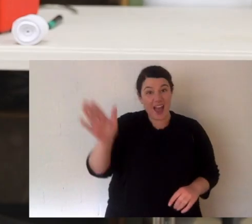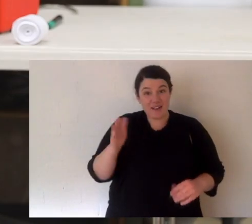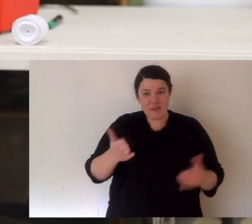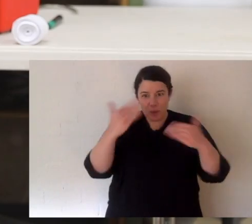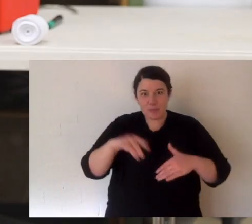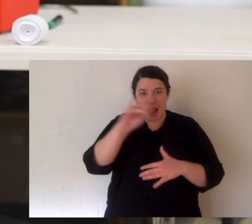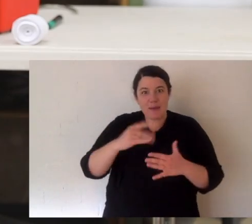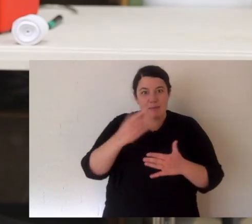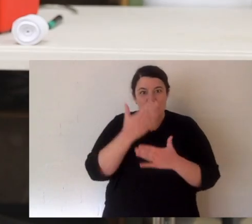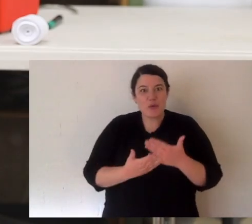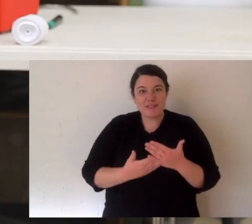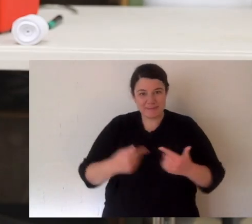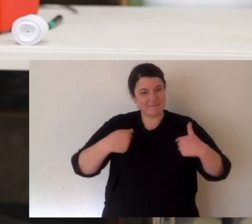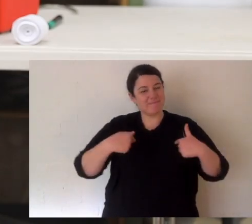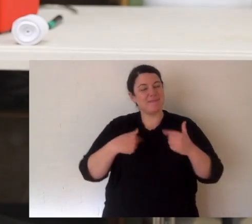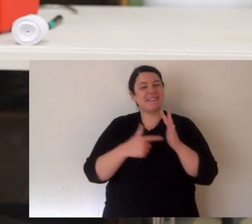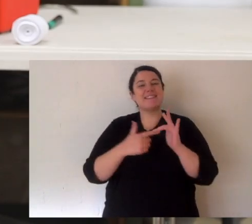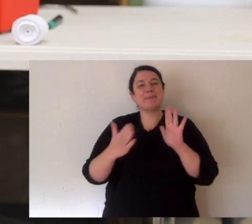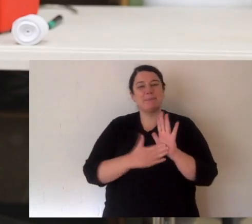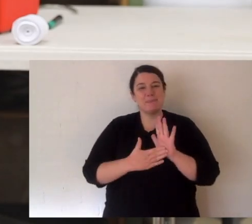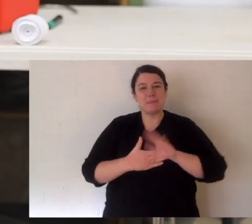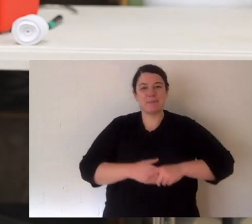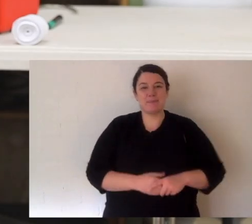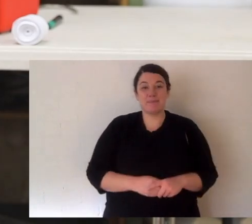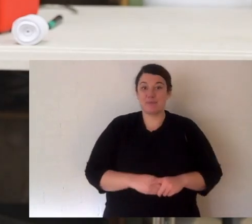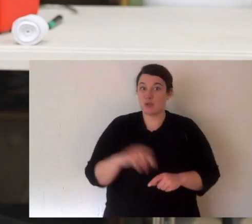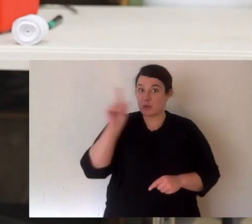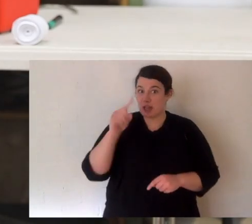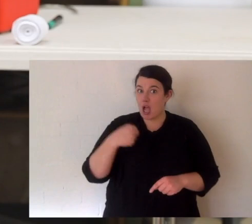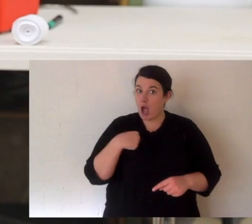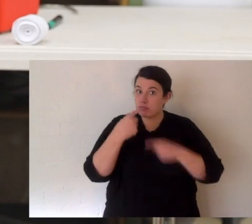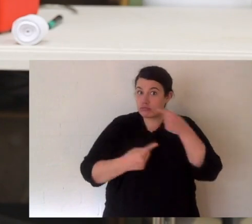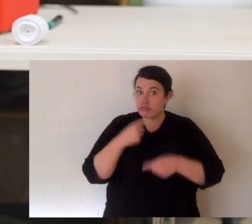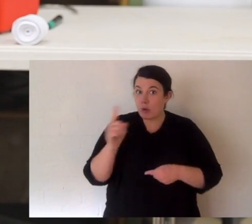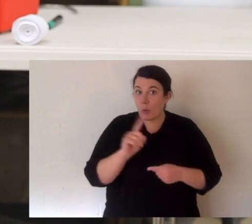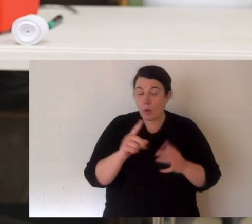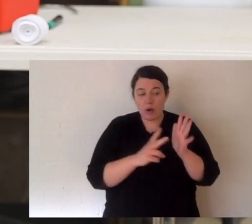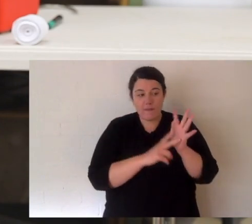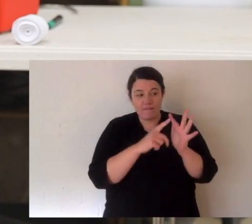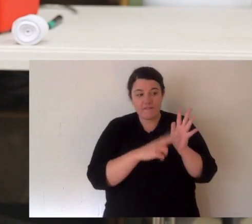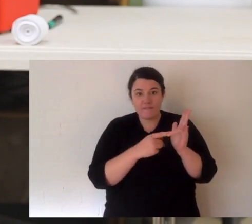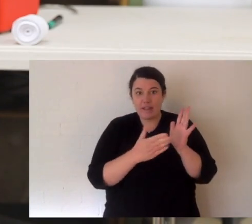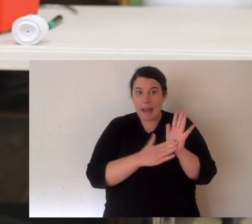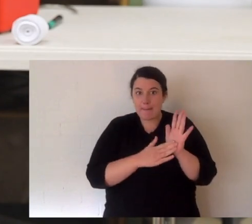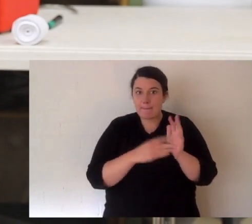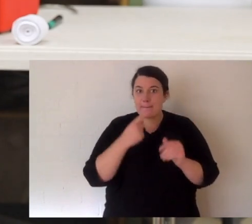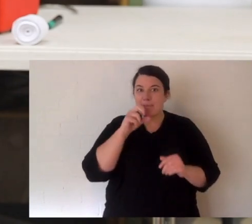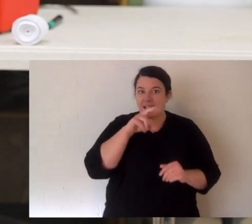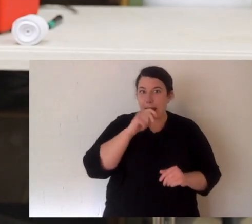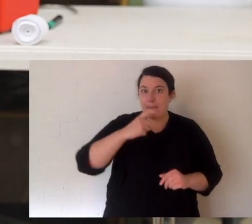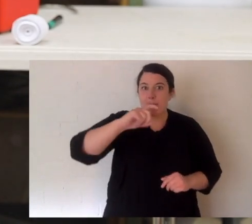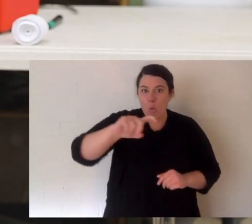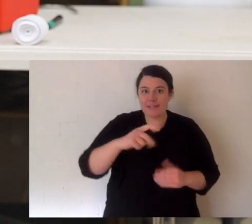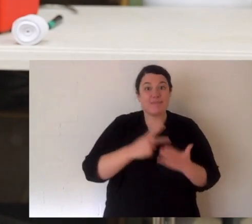Hi everyone. Welcome to Animal Tales with Tim Faulkner. That's me. And today I'm taking you through our venom